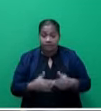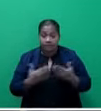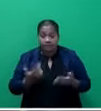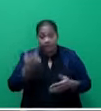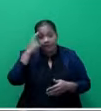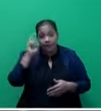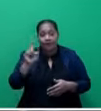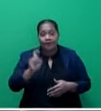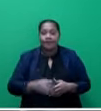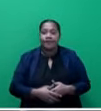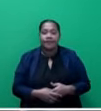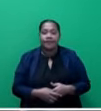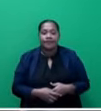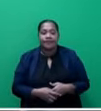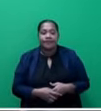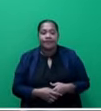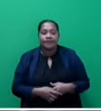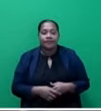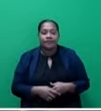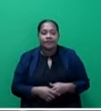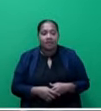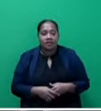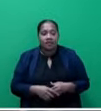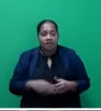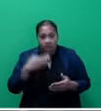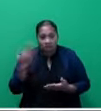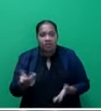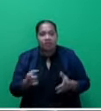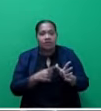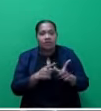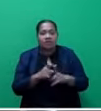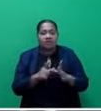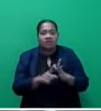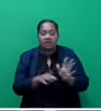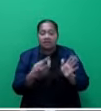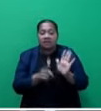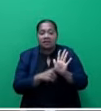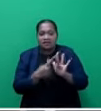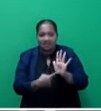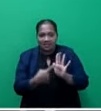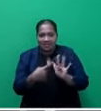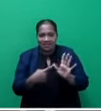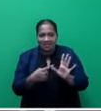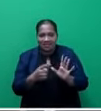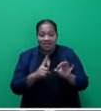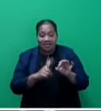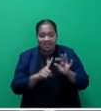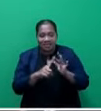On, the Honourable Anneli Tiang Yonimbarawi to deliver her end of the week statement.